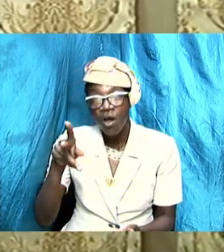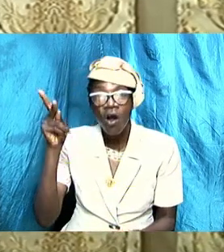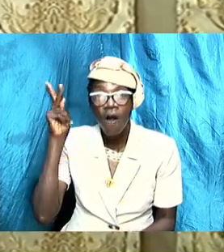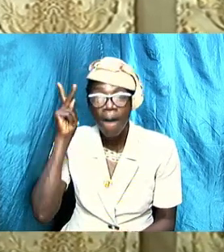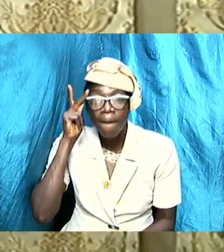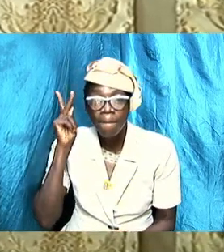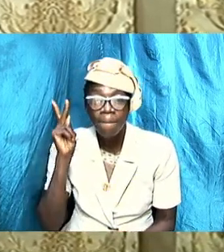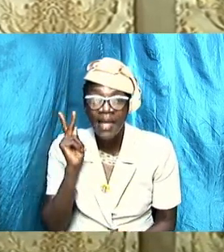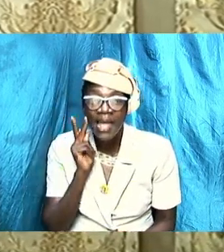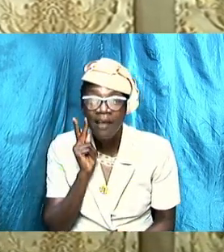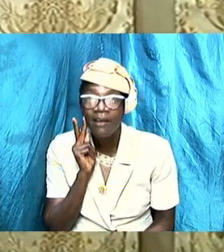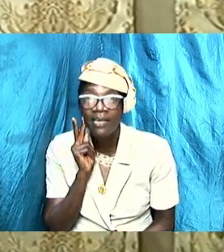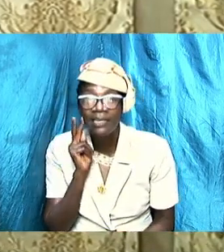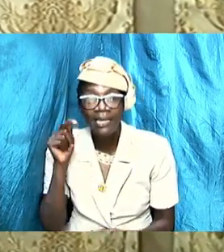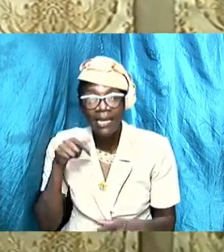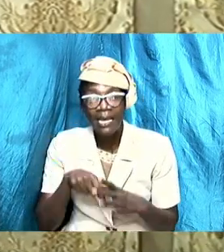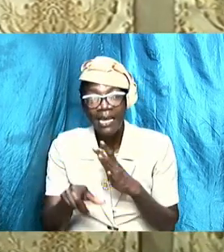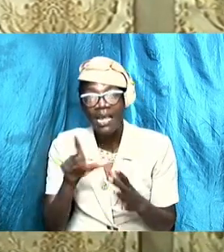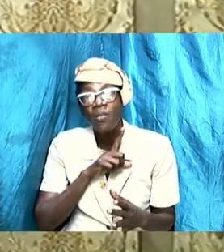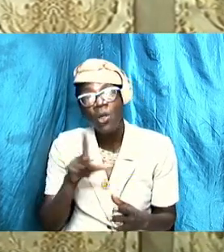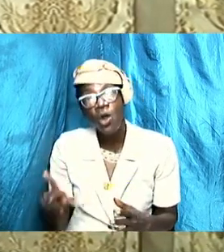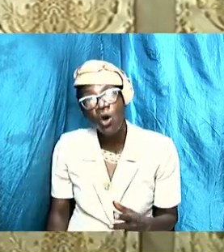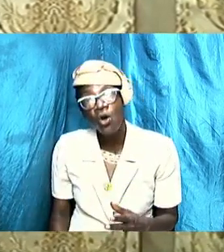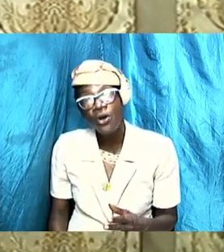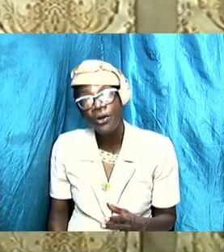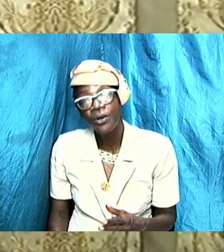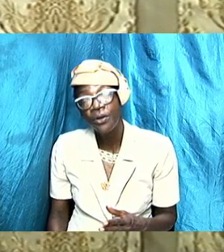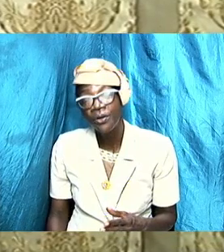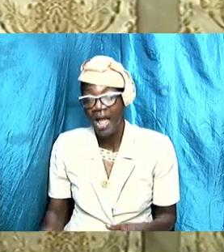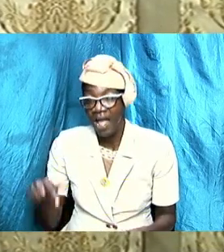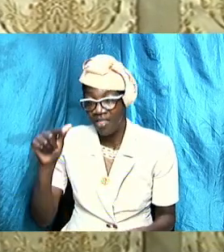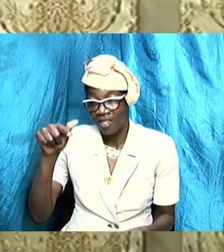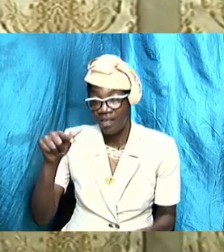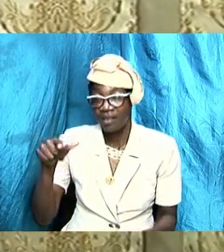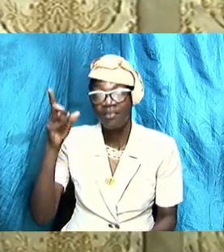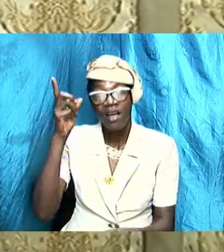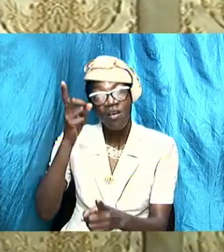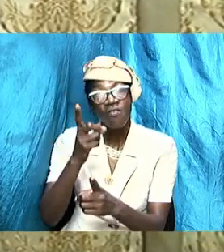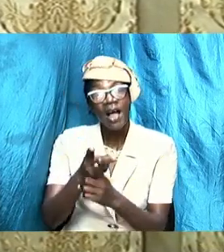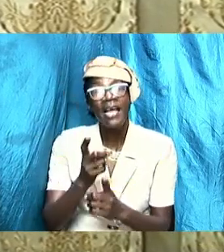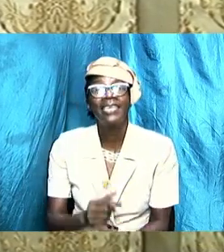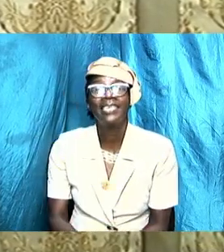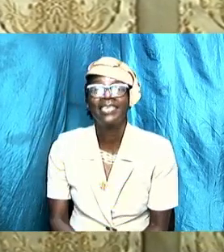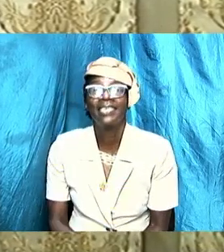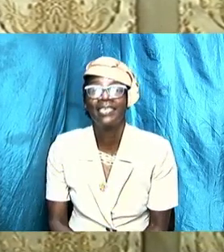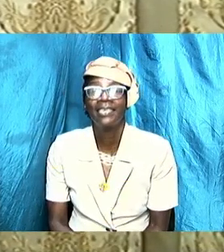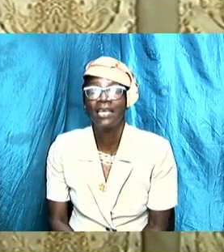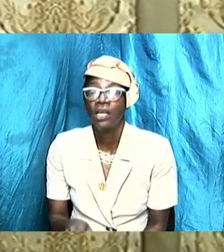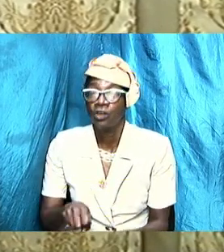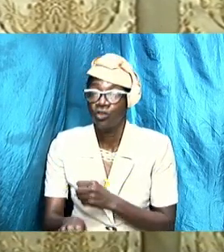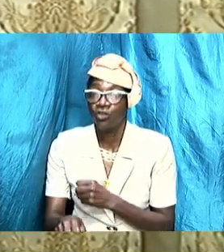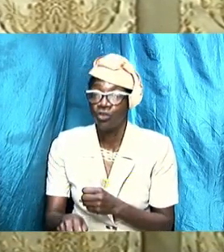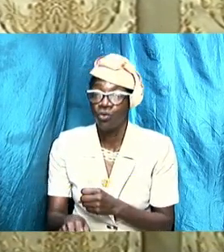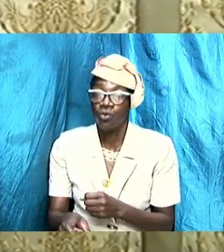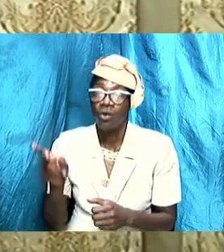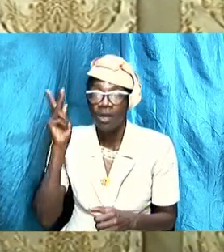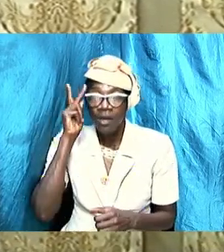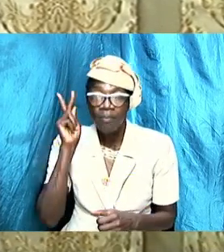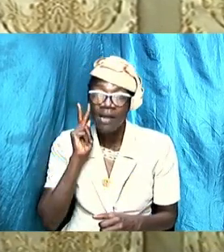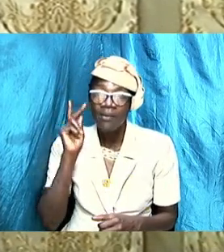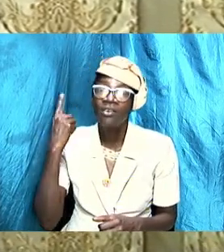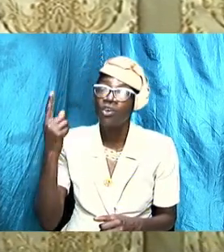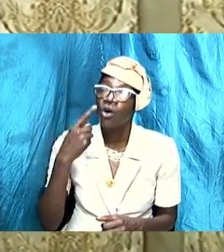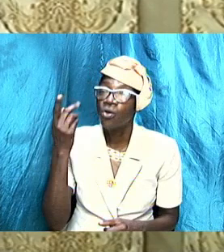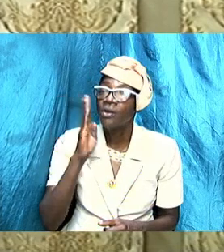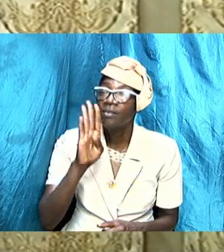in the Lord for this is right so your parents will always be your